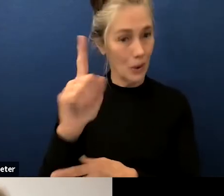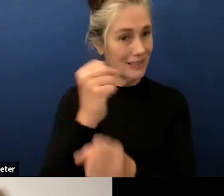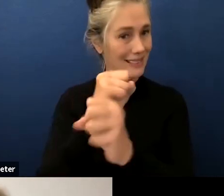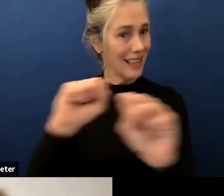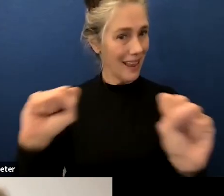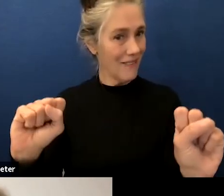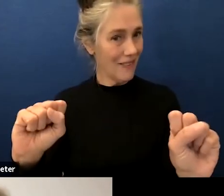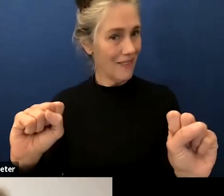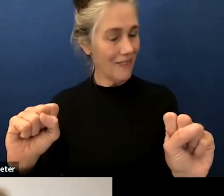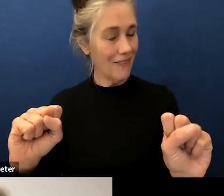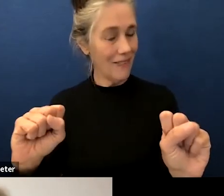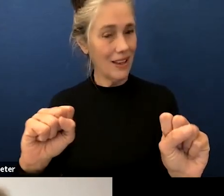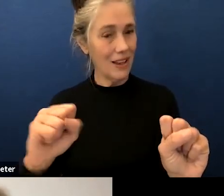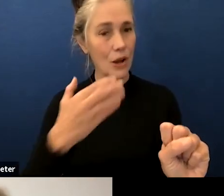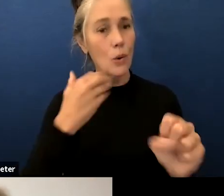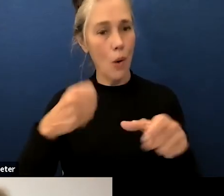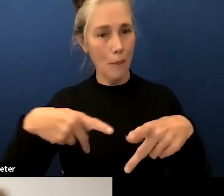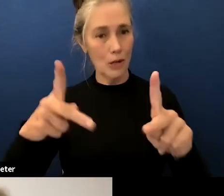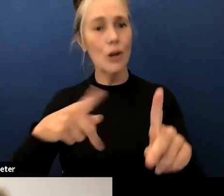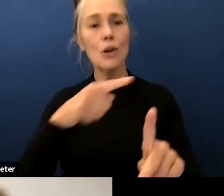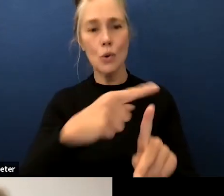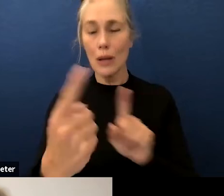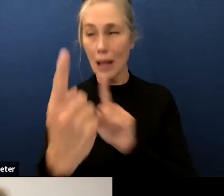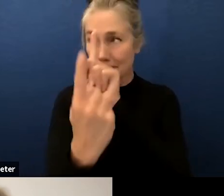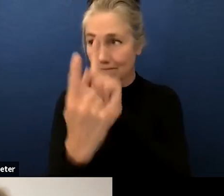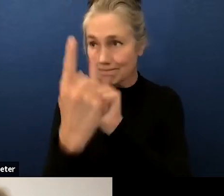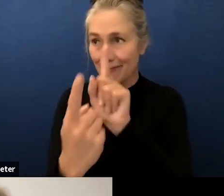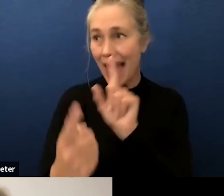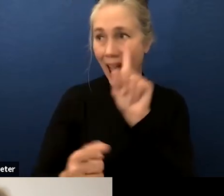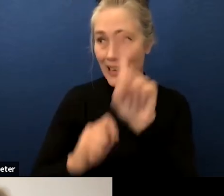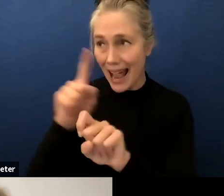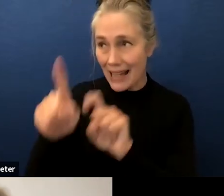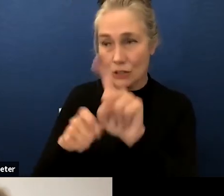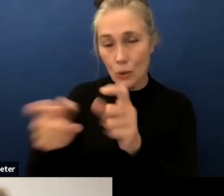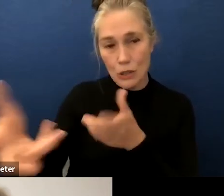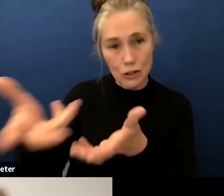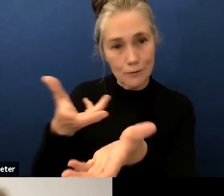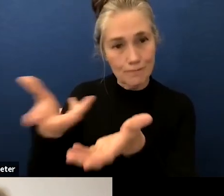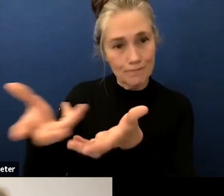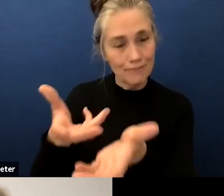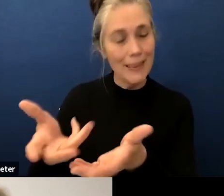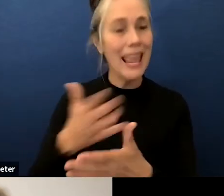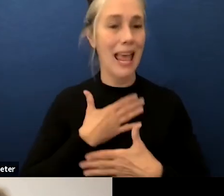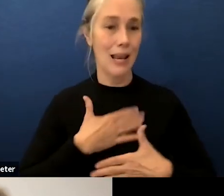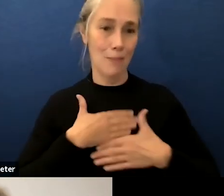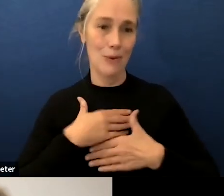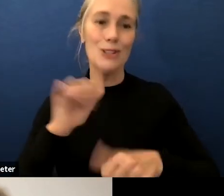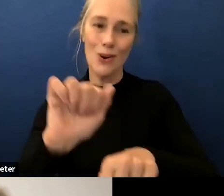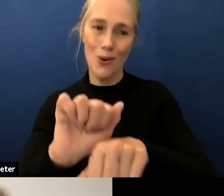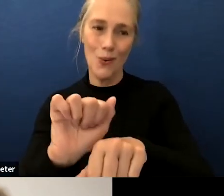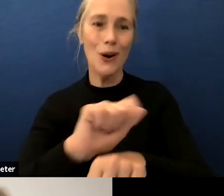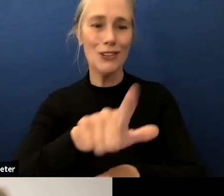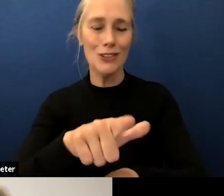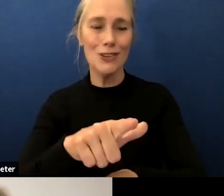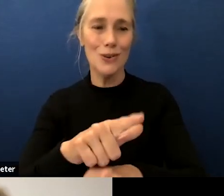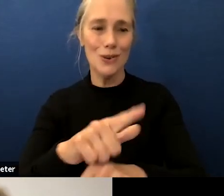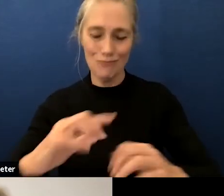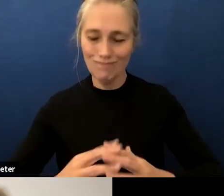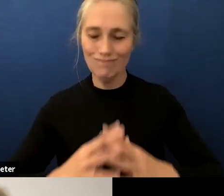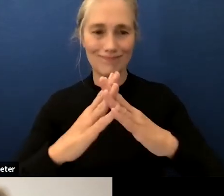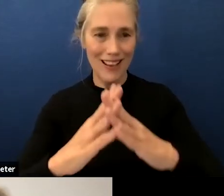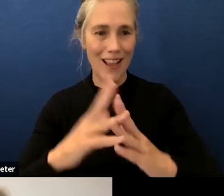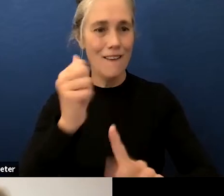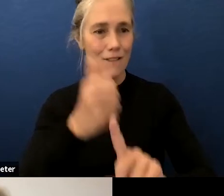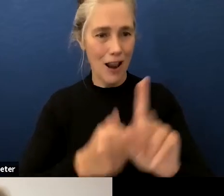also have that opportunity to allow you to ask questions and so on so sure so and also appreciate the work it took to get this together to everyone that was